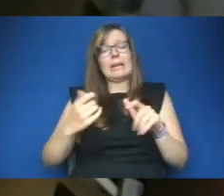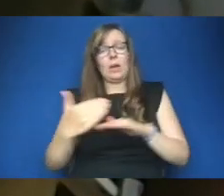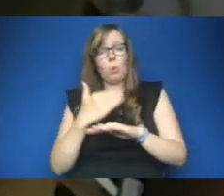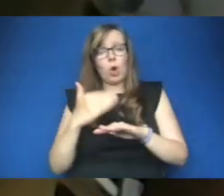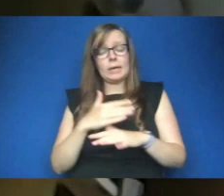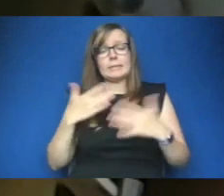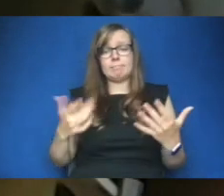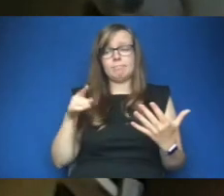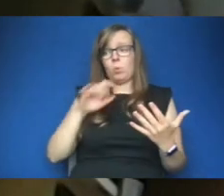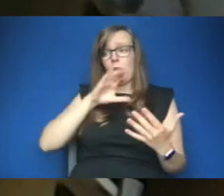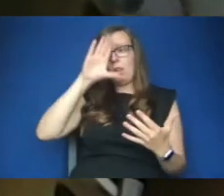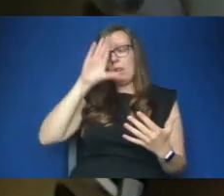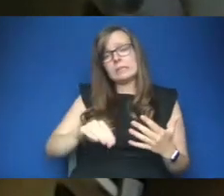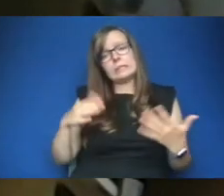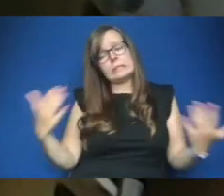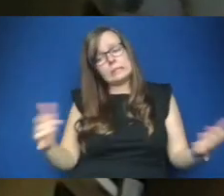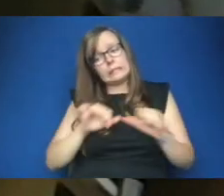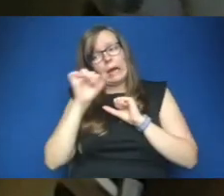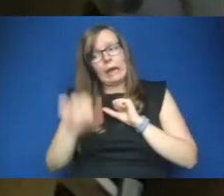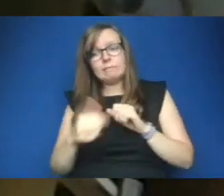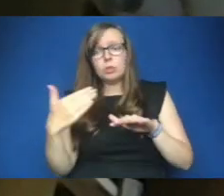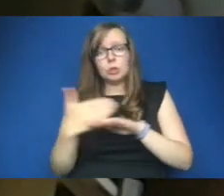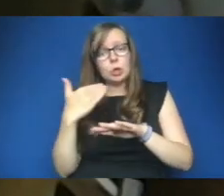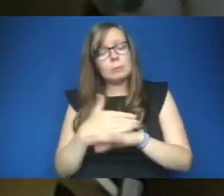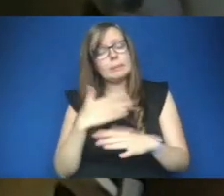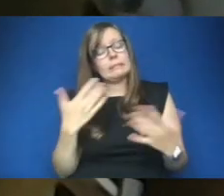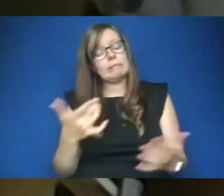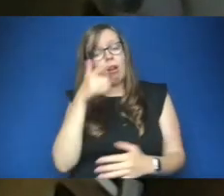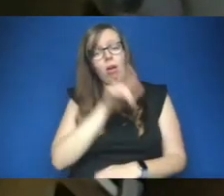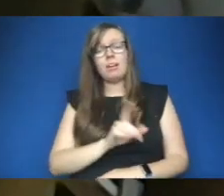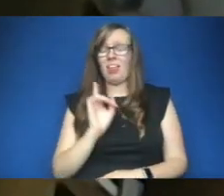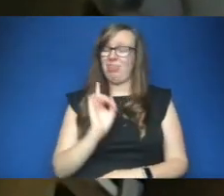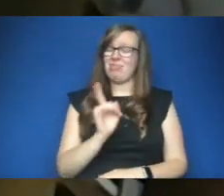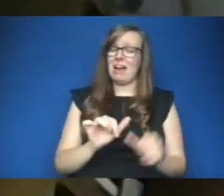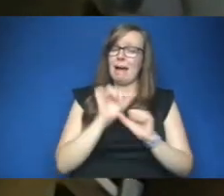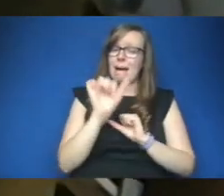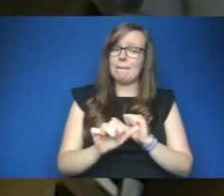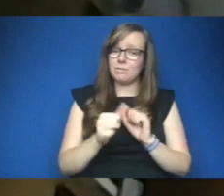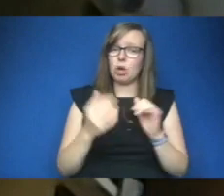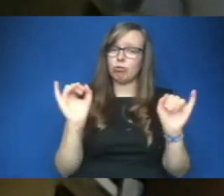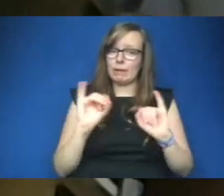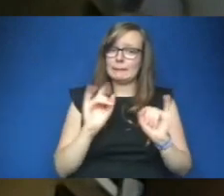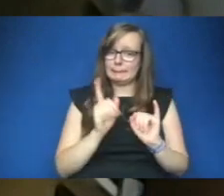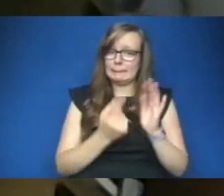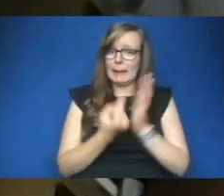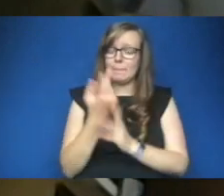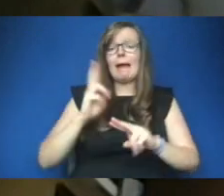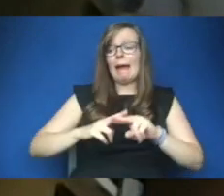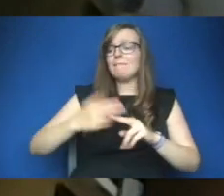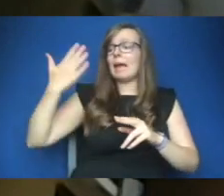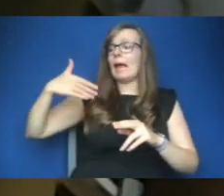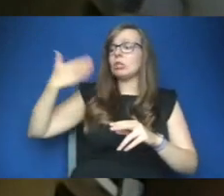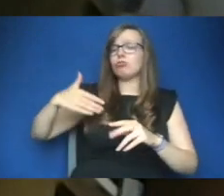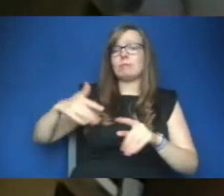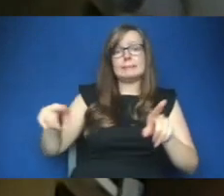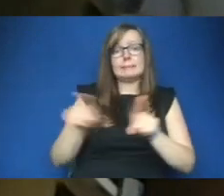they'll be told they're lucky to have a job that's what happened after the crisis and if history is repeated that's the future of post-covid some will